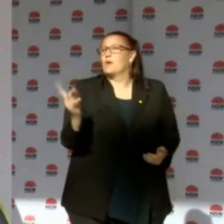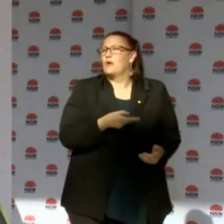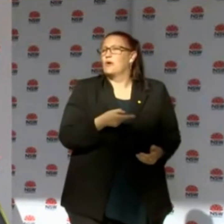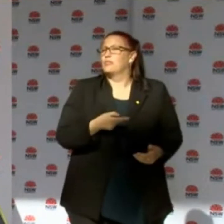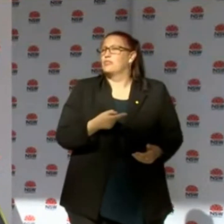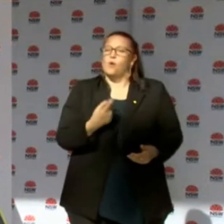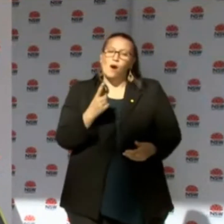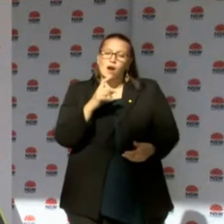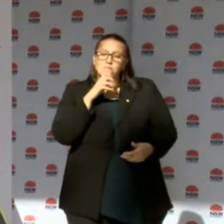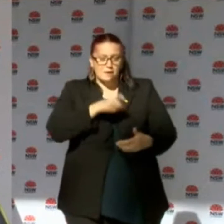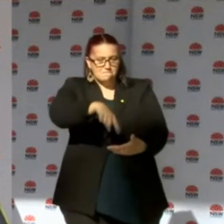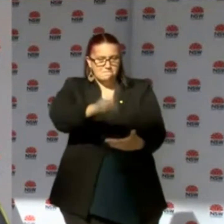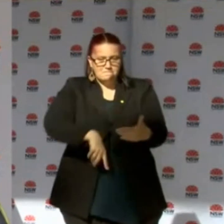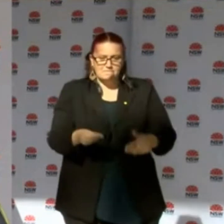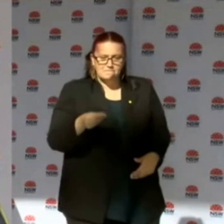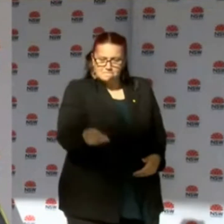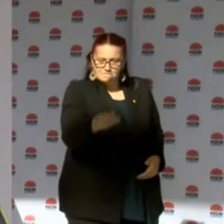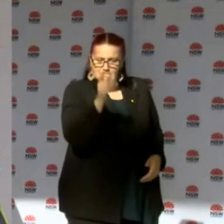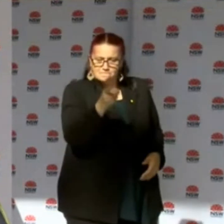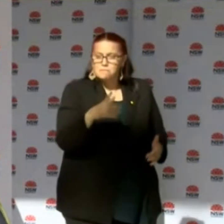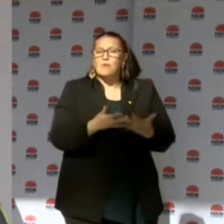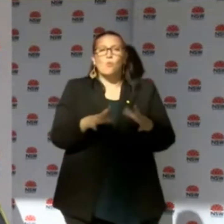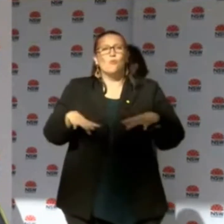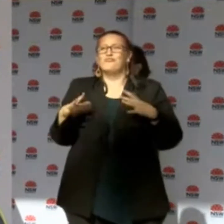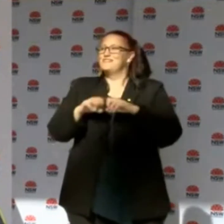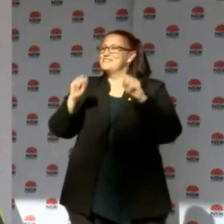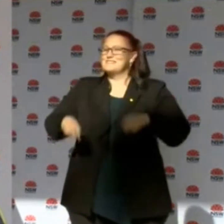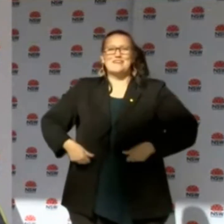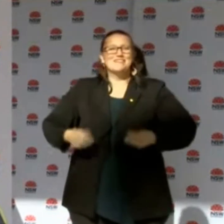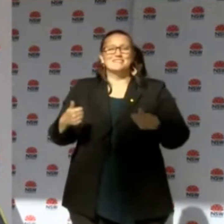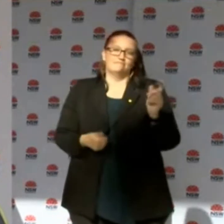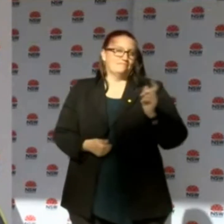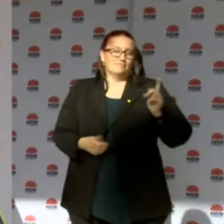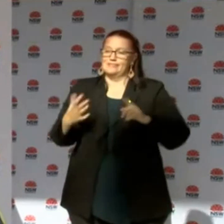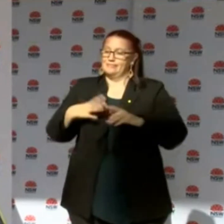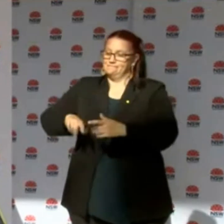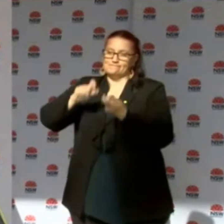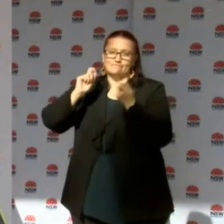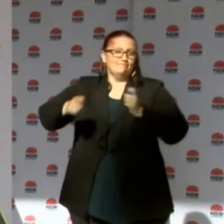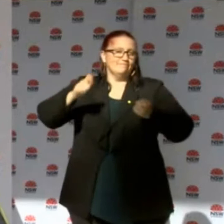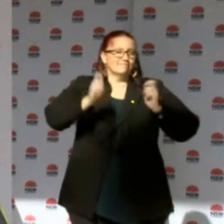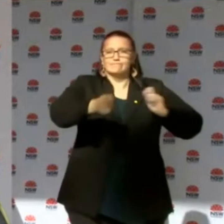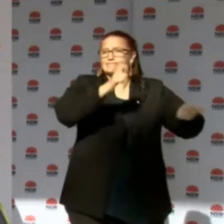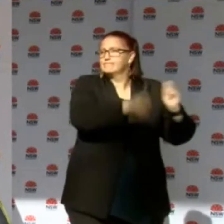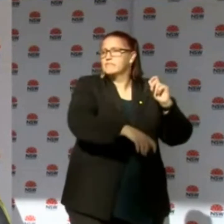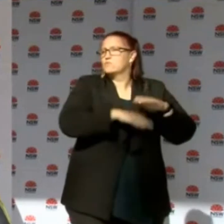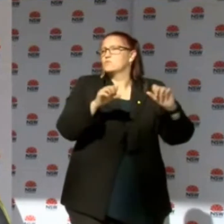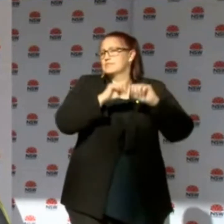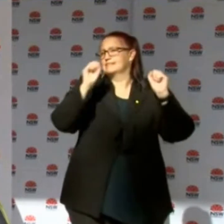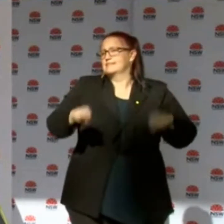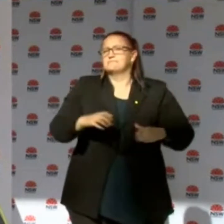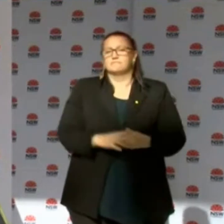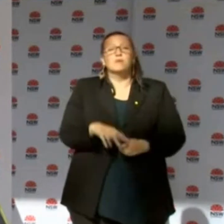a ticket to this gentleman thinking that the whole system is repaired or one person is responsible for where we're at today.